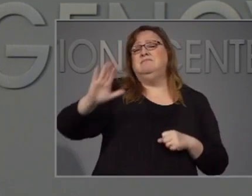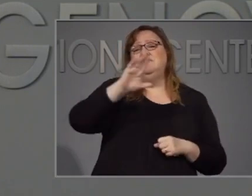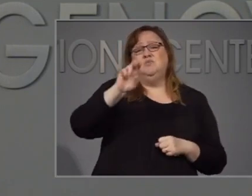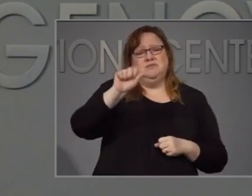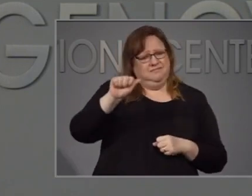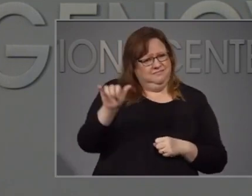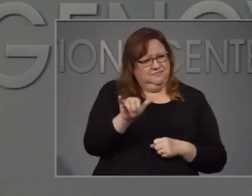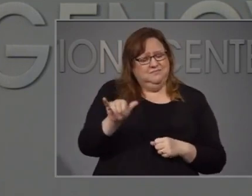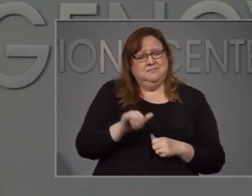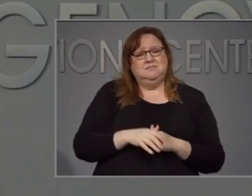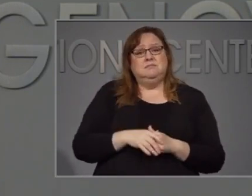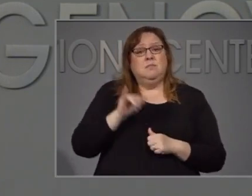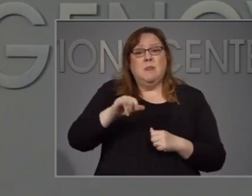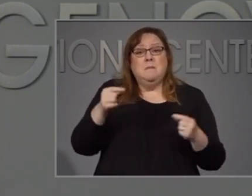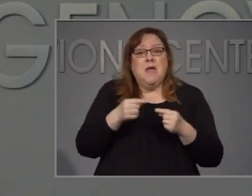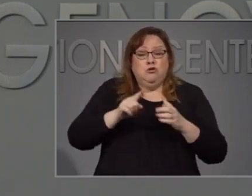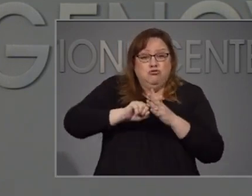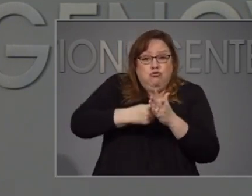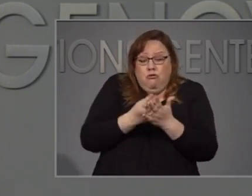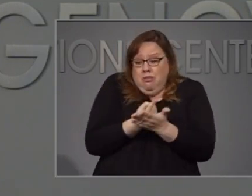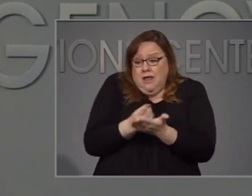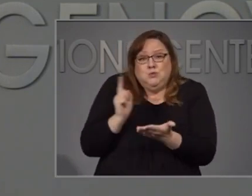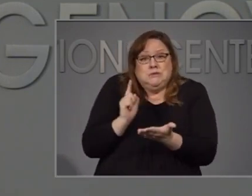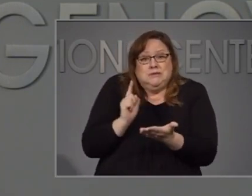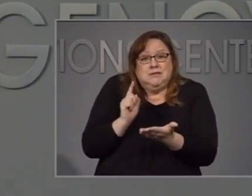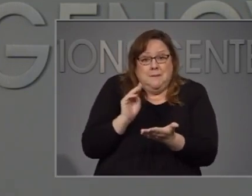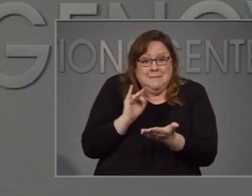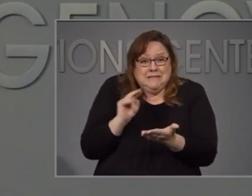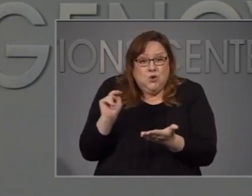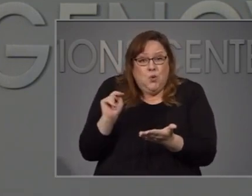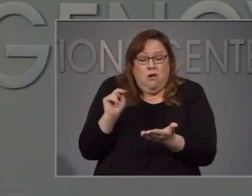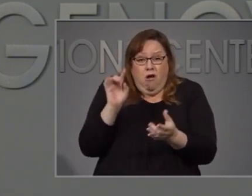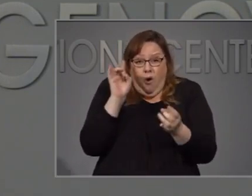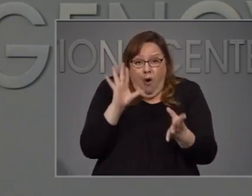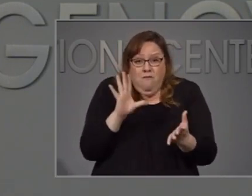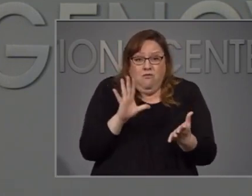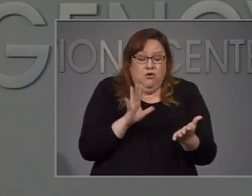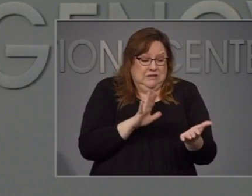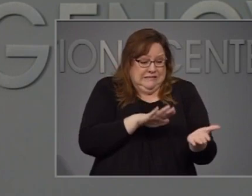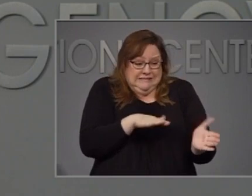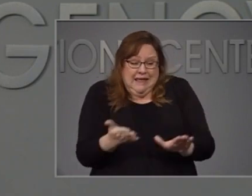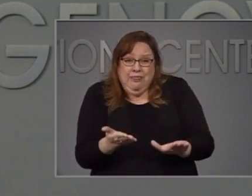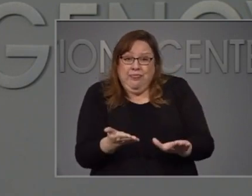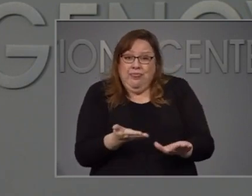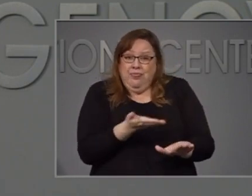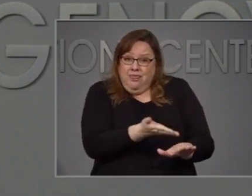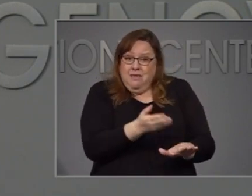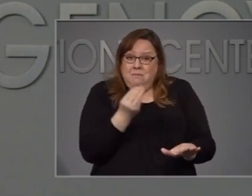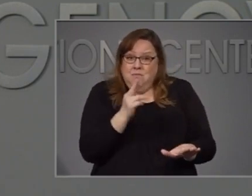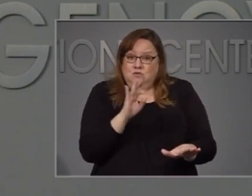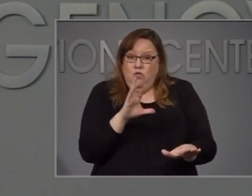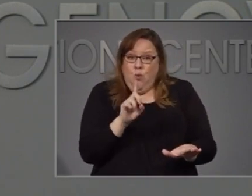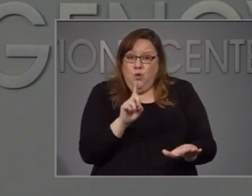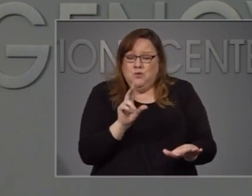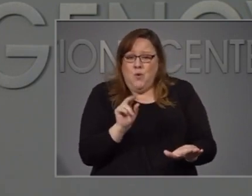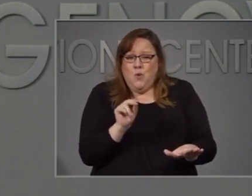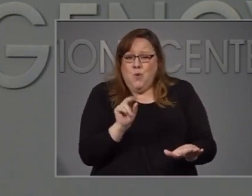has been longstanding and did not begin last week in Minneapolis with the tragic and unnecessary death of Mr. Floyd.